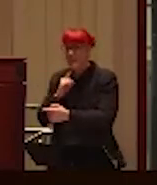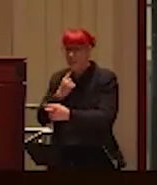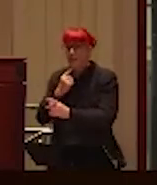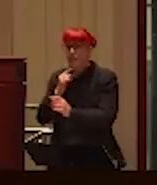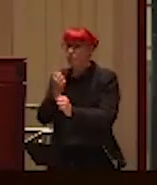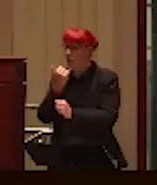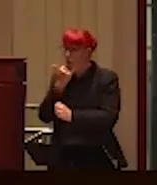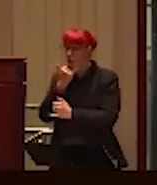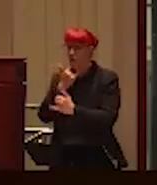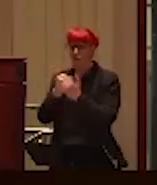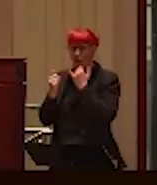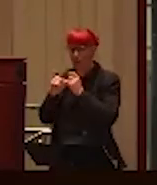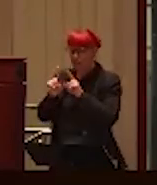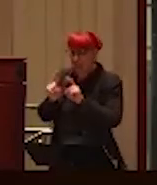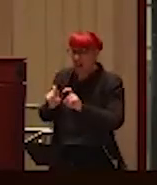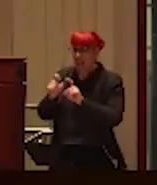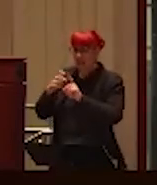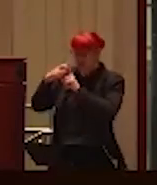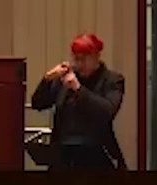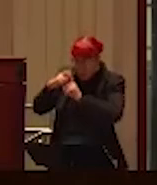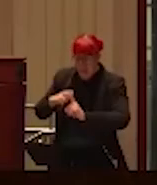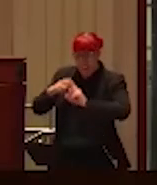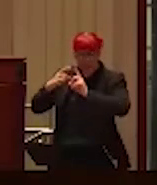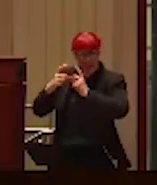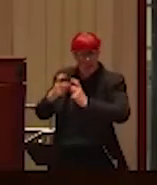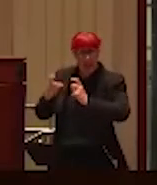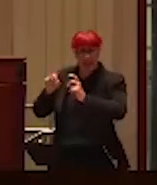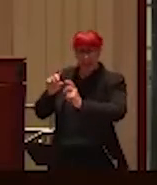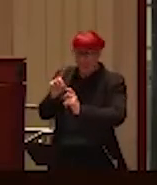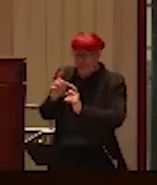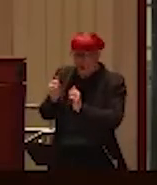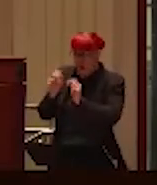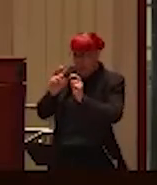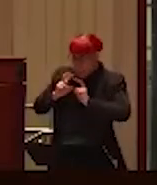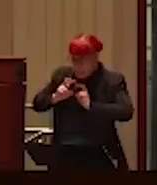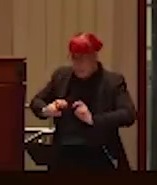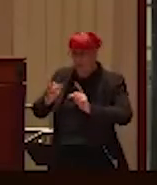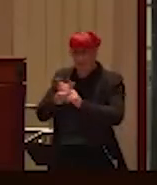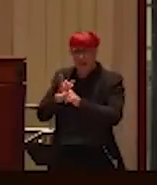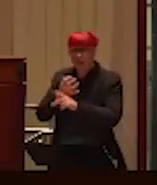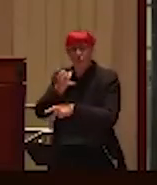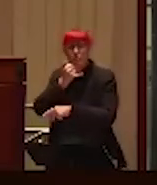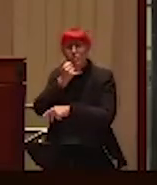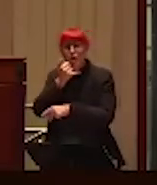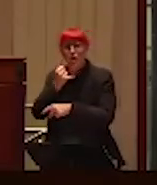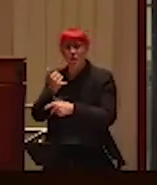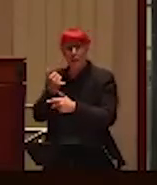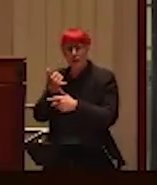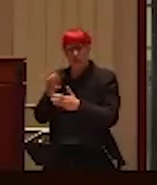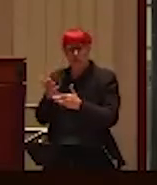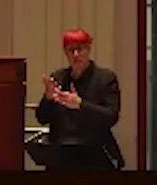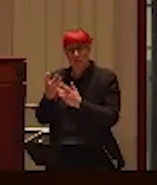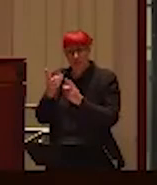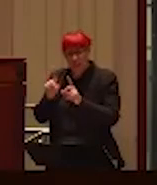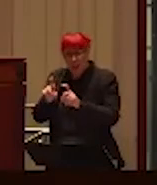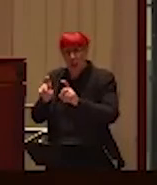all kinds of tests and so on, diagnostics. And, it turned out, at the end, they just basically said, no, we can't find anything that's,